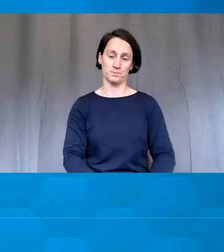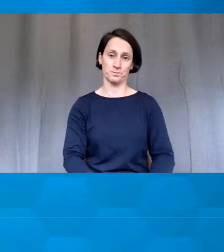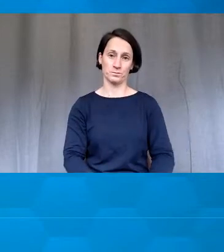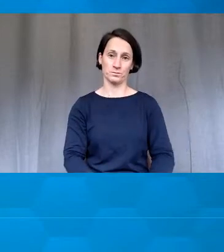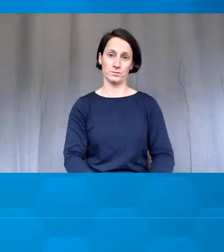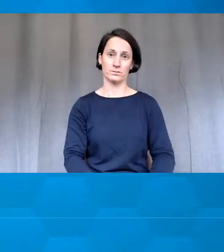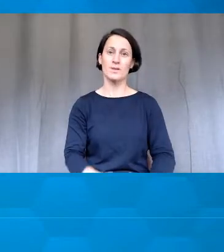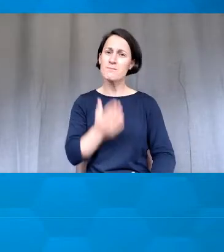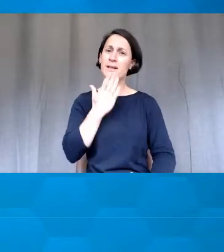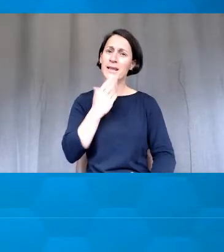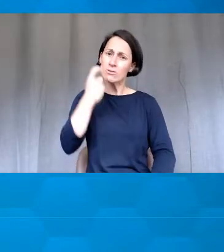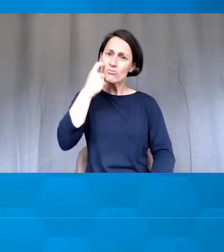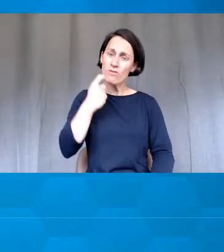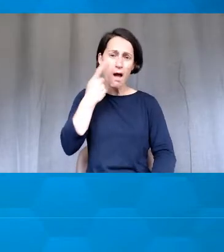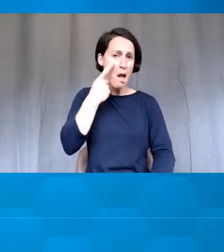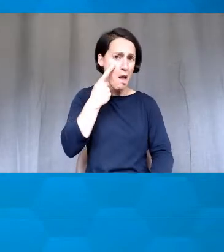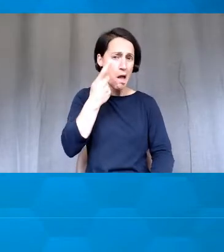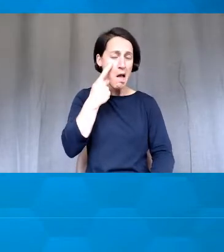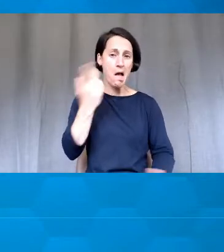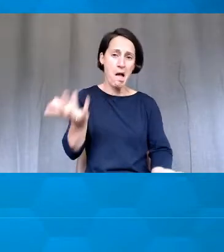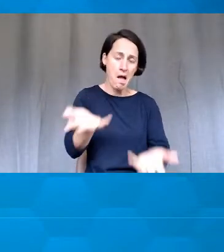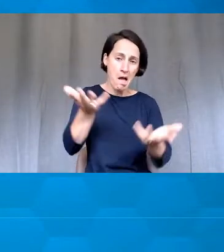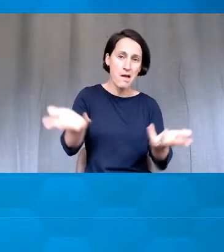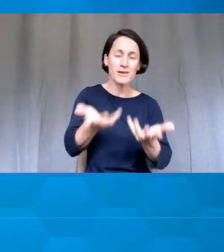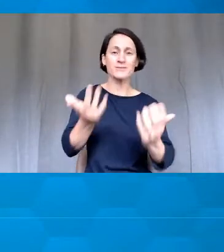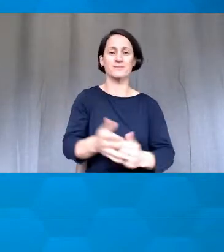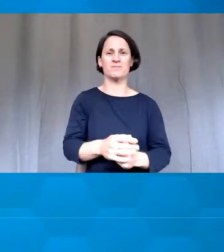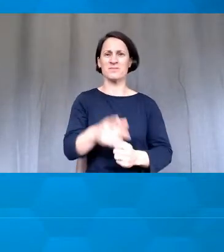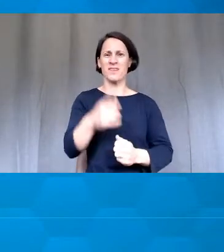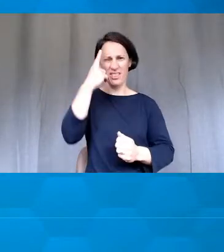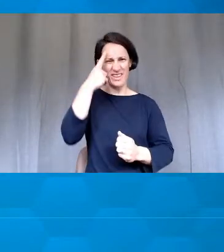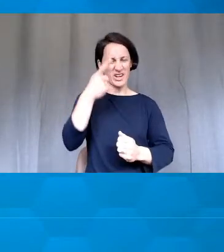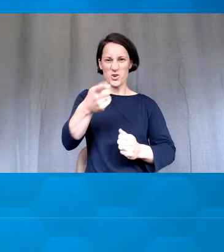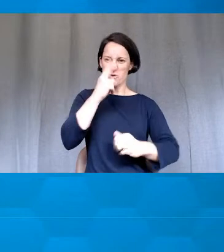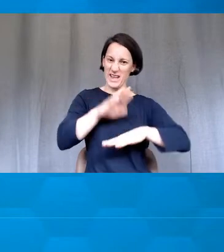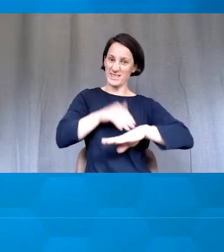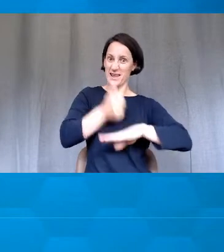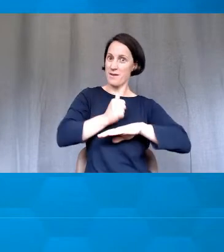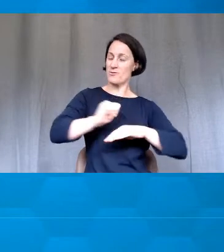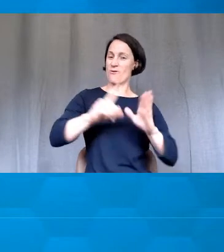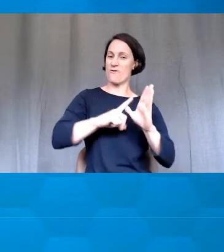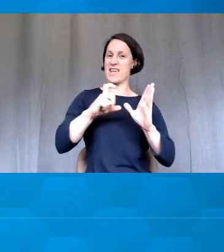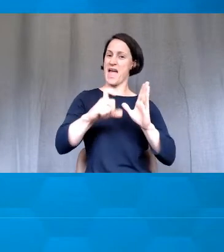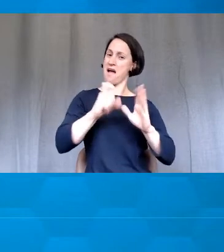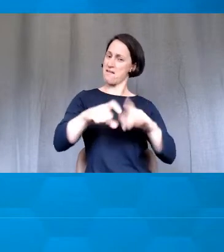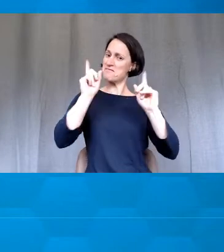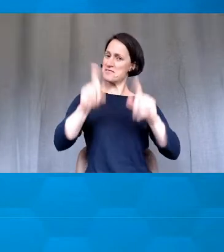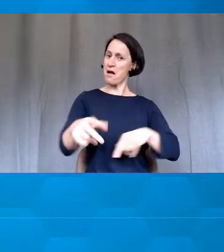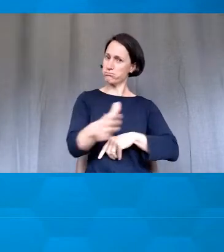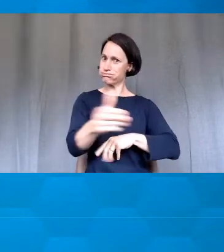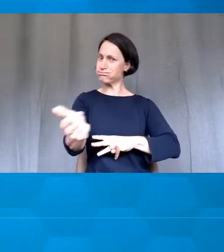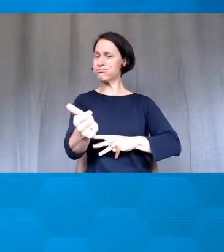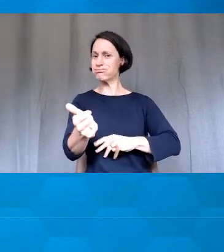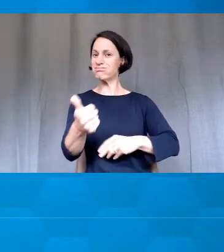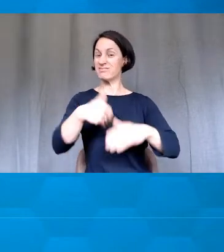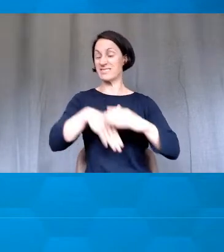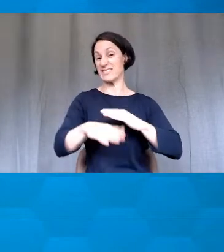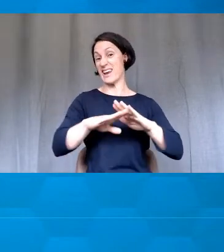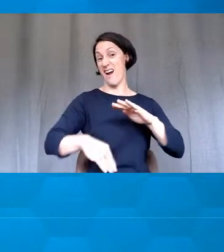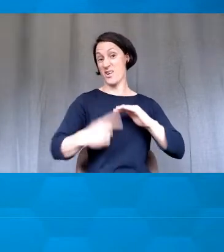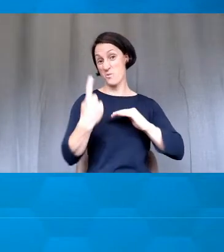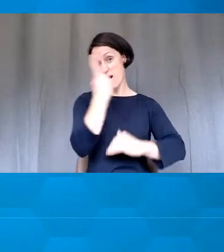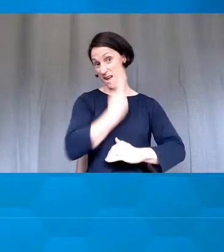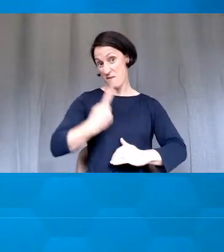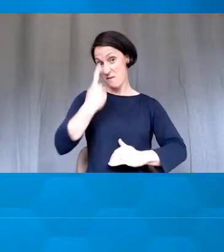you to give this a go. And literally, I think you can be up and running and being, you know, pretty proficient in Zetings in less than an hour.